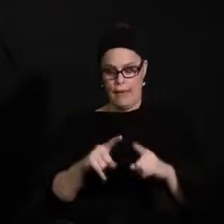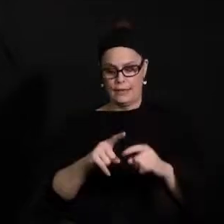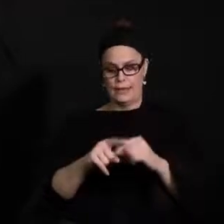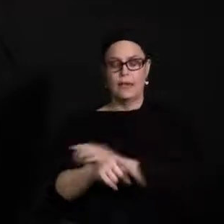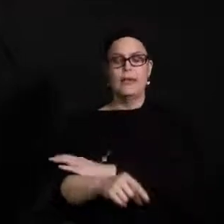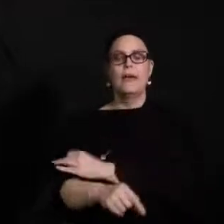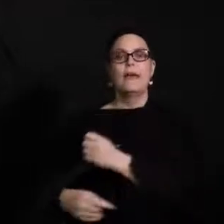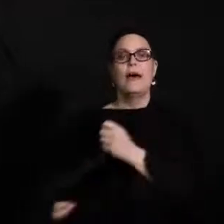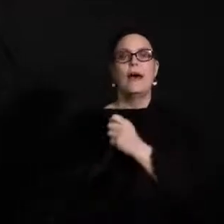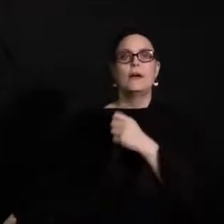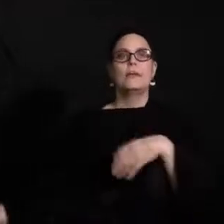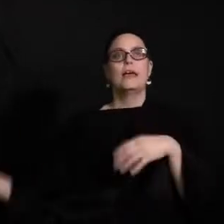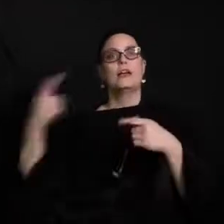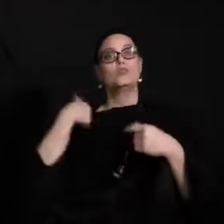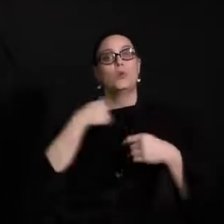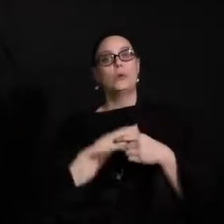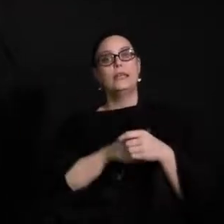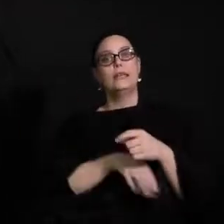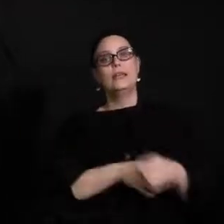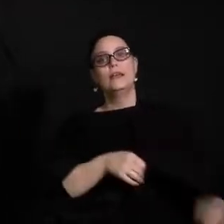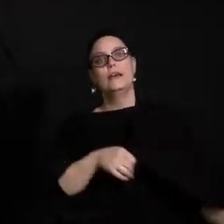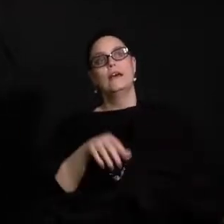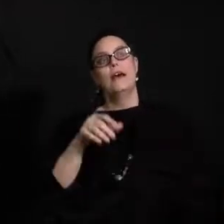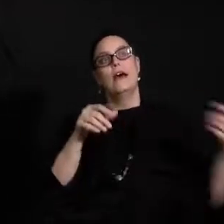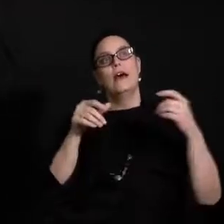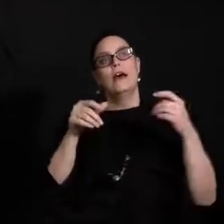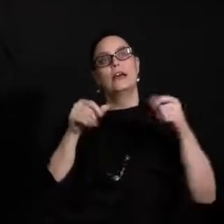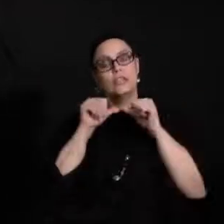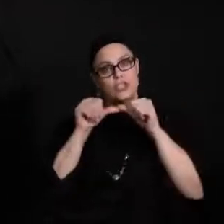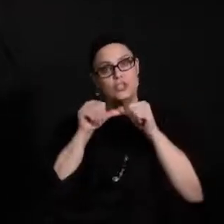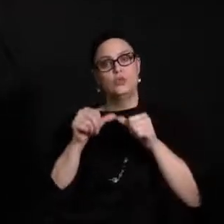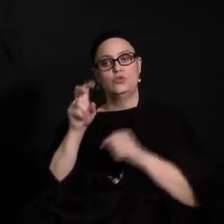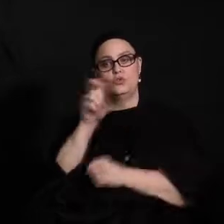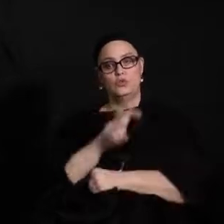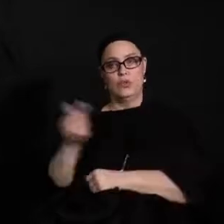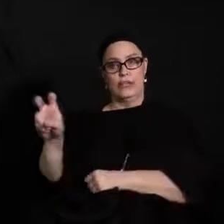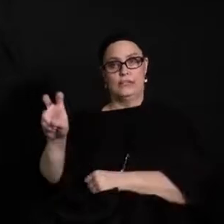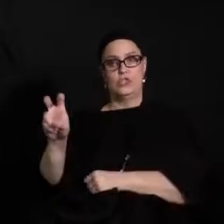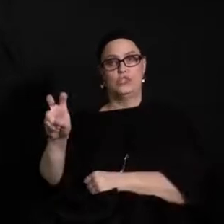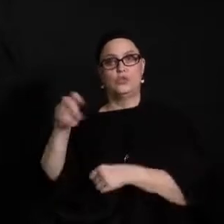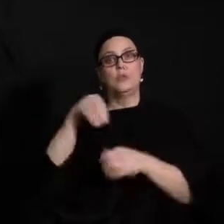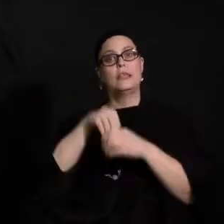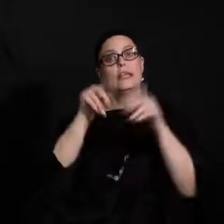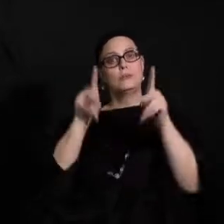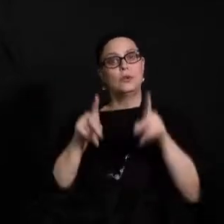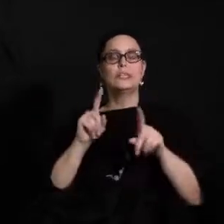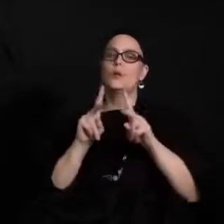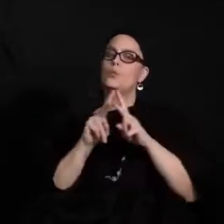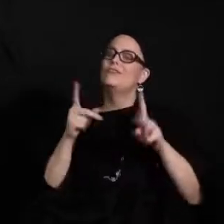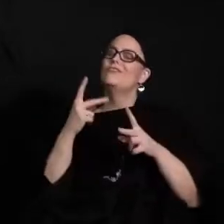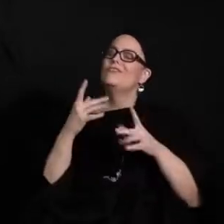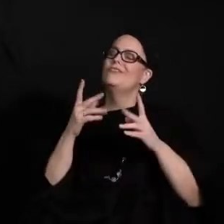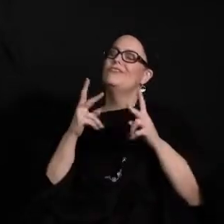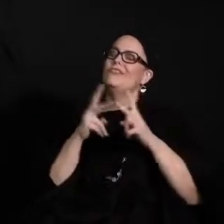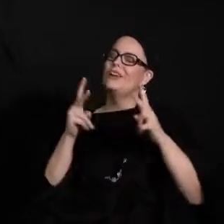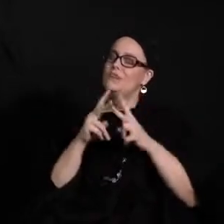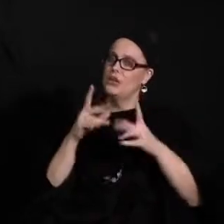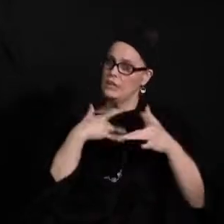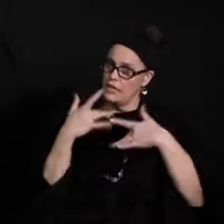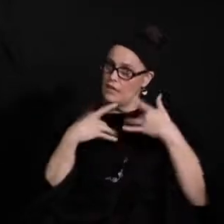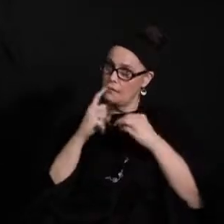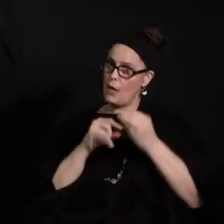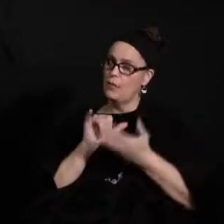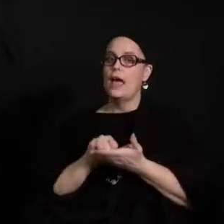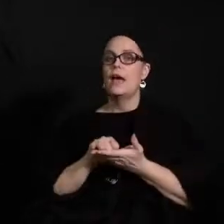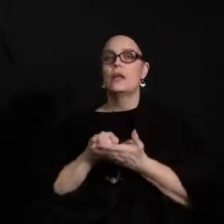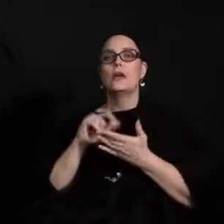on. And as we move into this secondary transition of in-person, which we're very excited about, one of the things that we